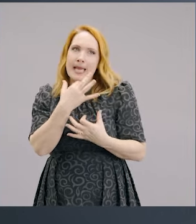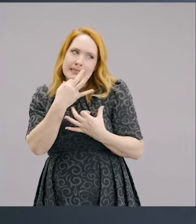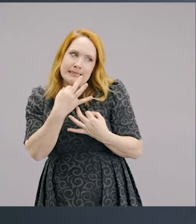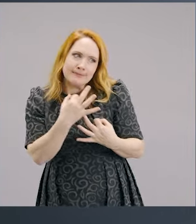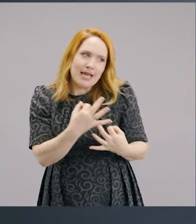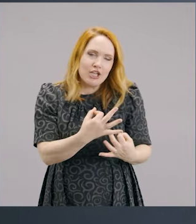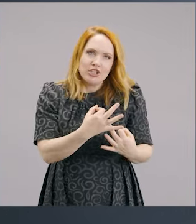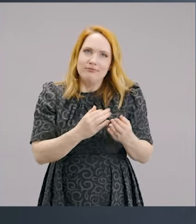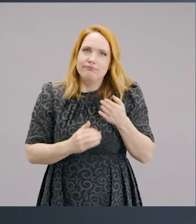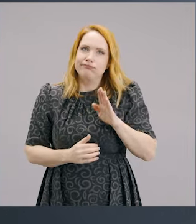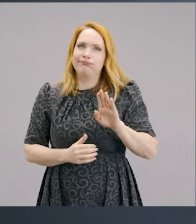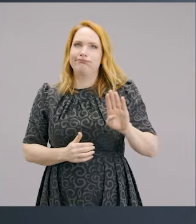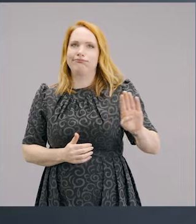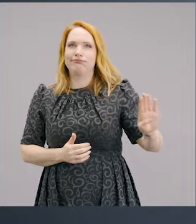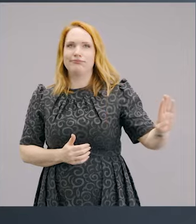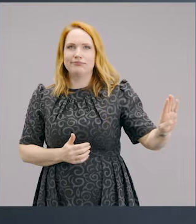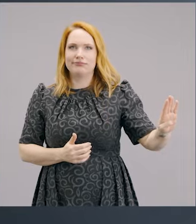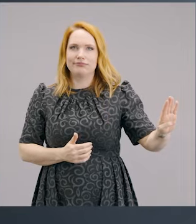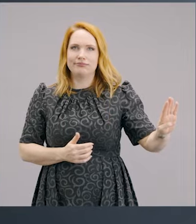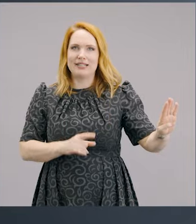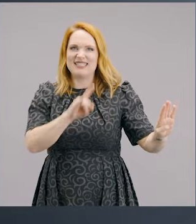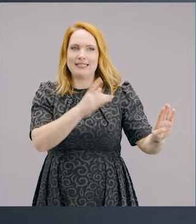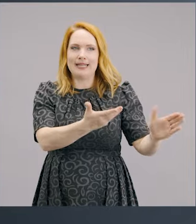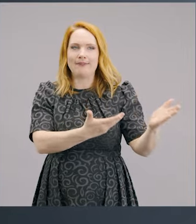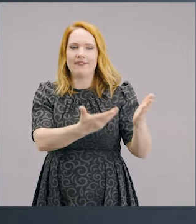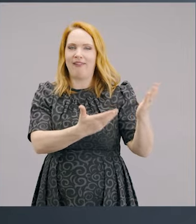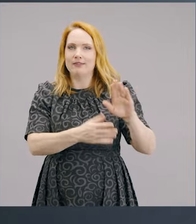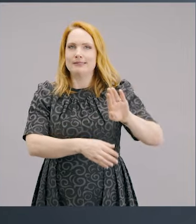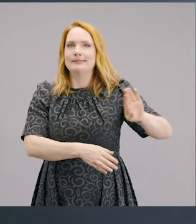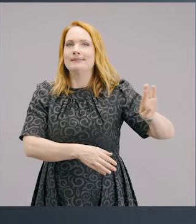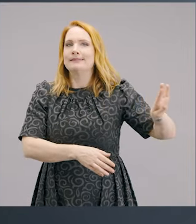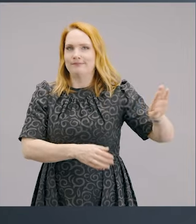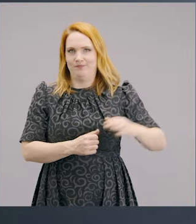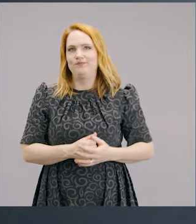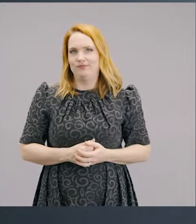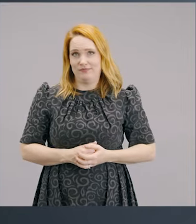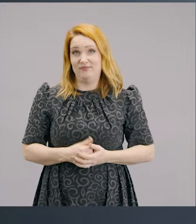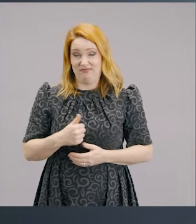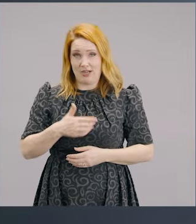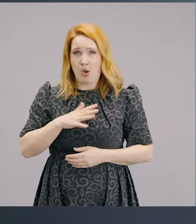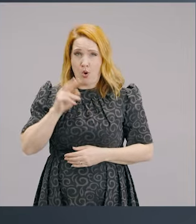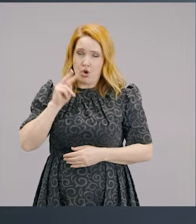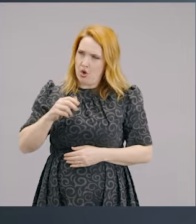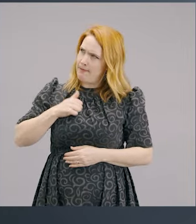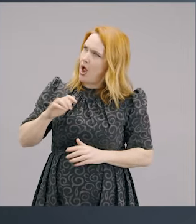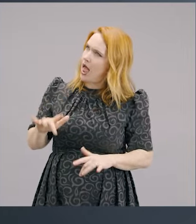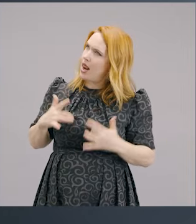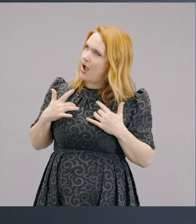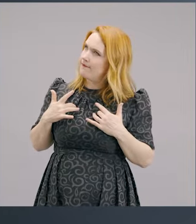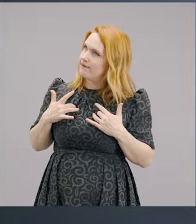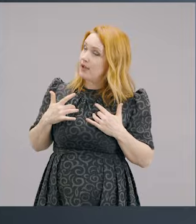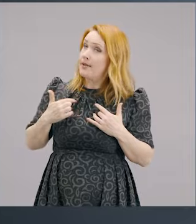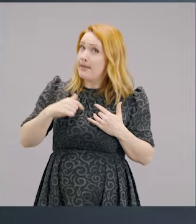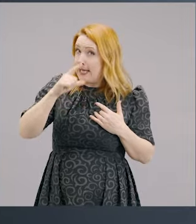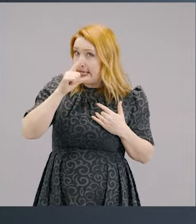and the things that Satan puts in front of us. You know, so I wanna look at my life and think, can I go